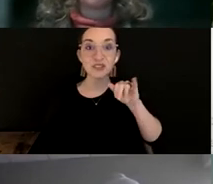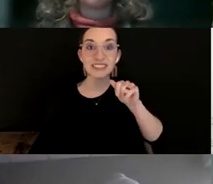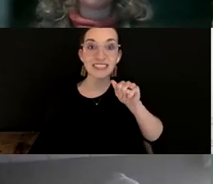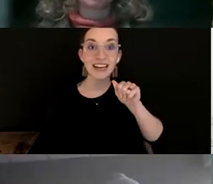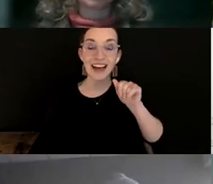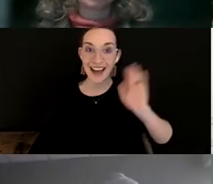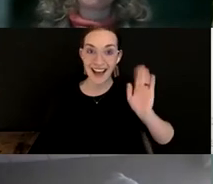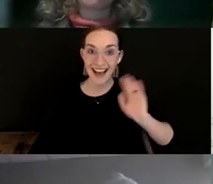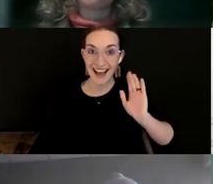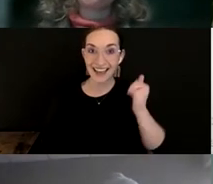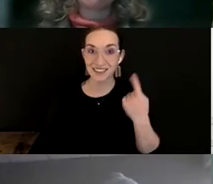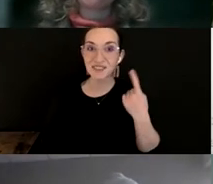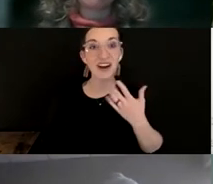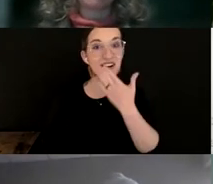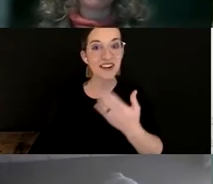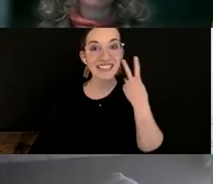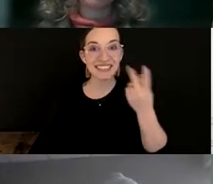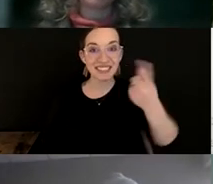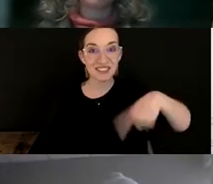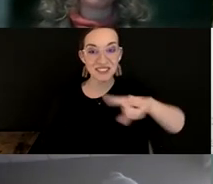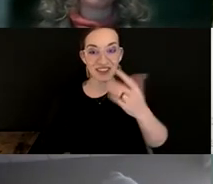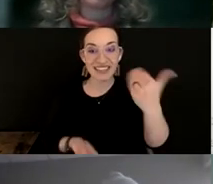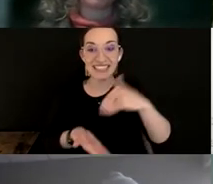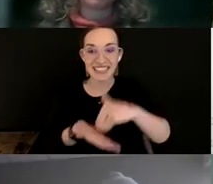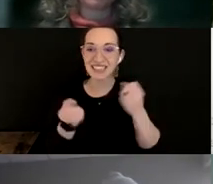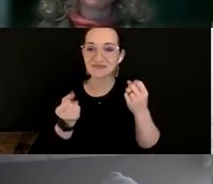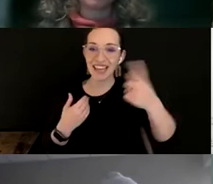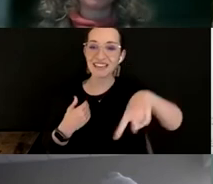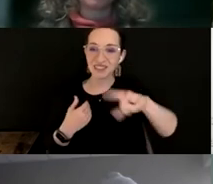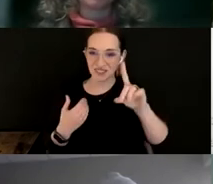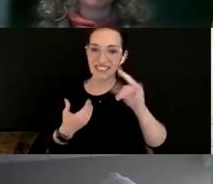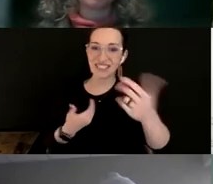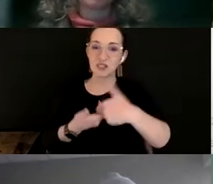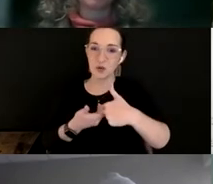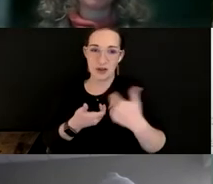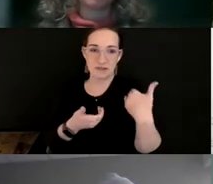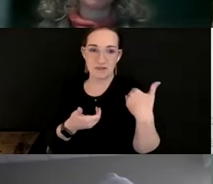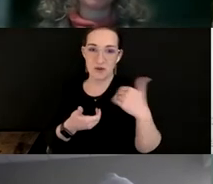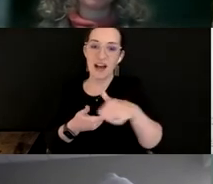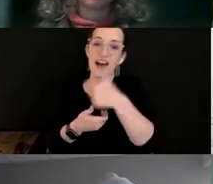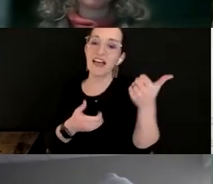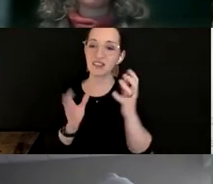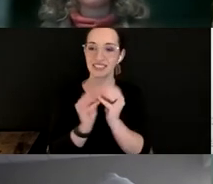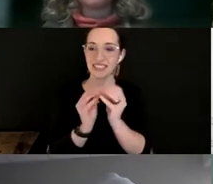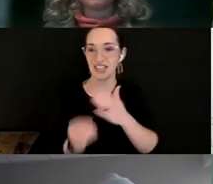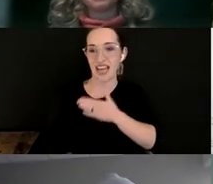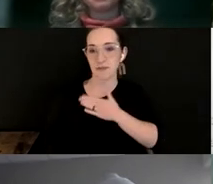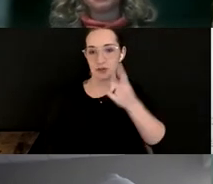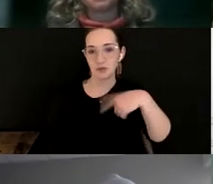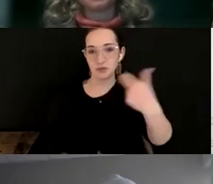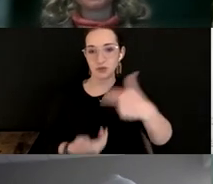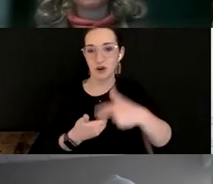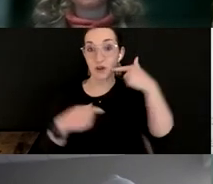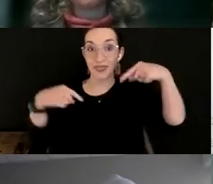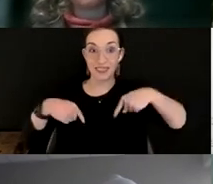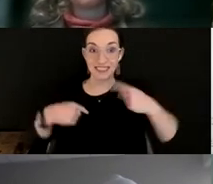It's good to see you again. So many of you were in the earlier session, so glad you were able to join us in this one. I'm super excited